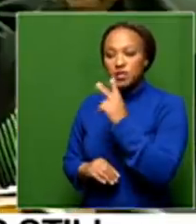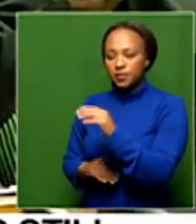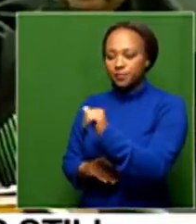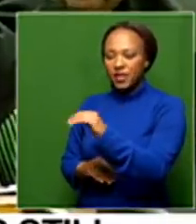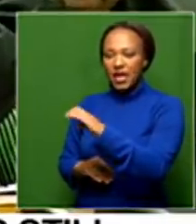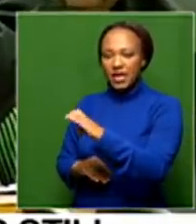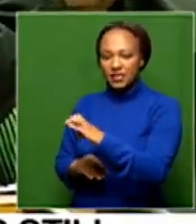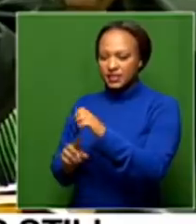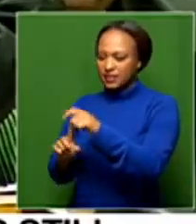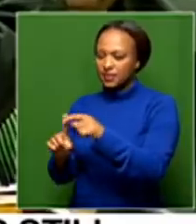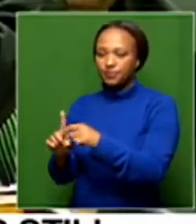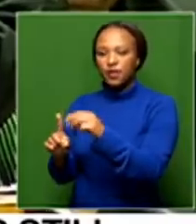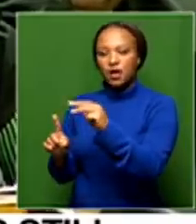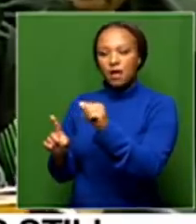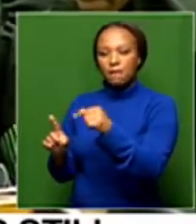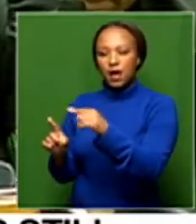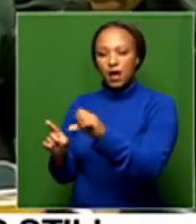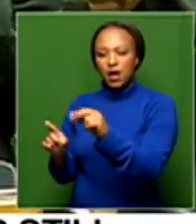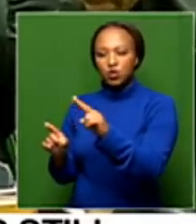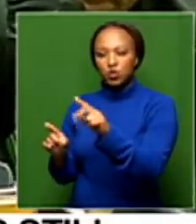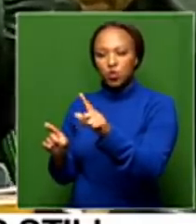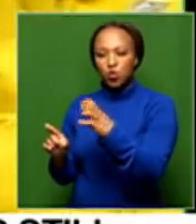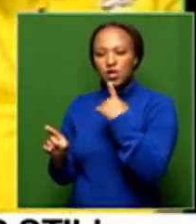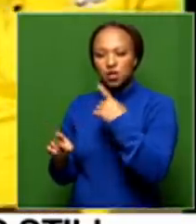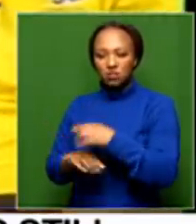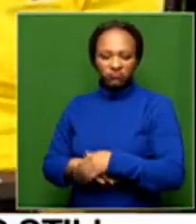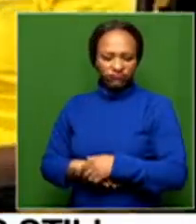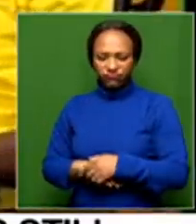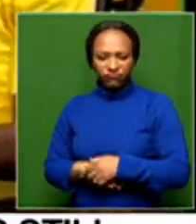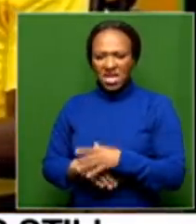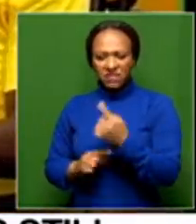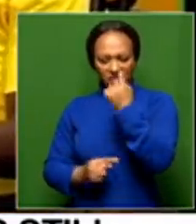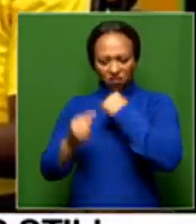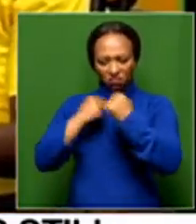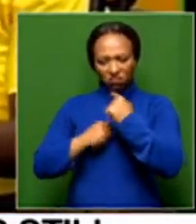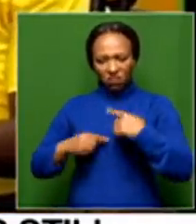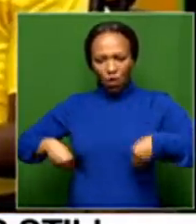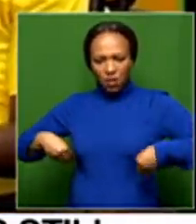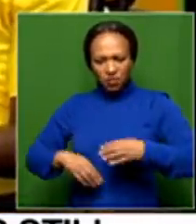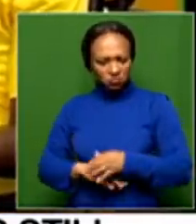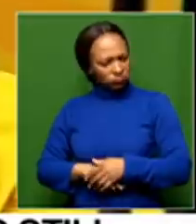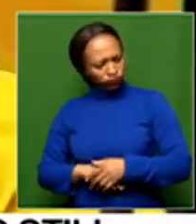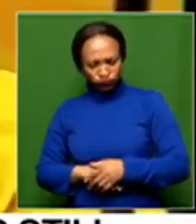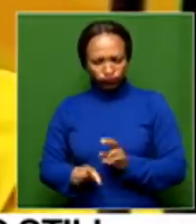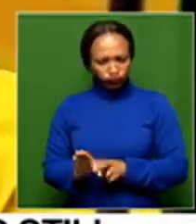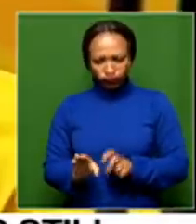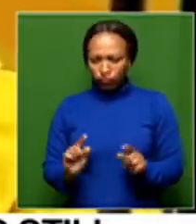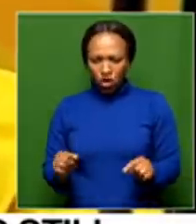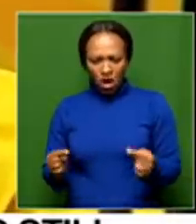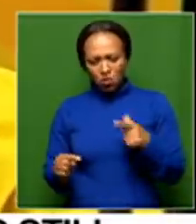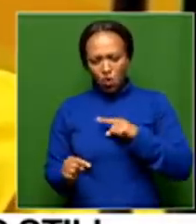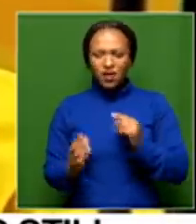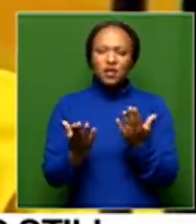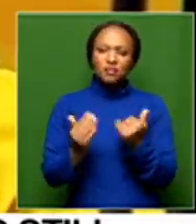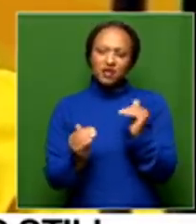saying he will never step aside because of corruption allegations, because he expects fairness and the application of justice.